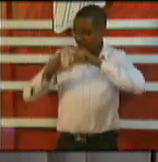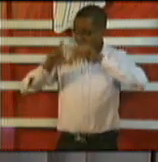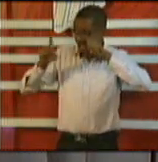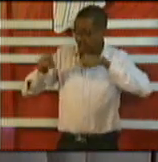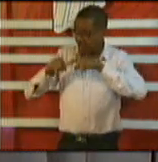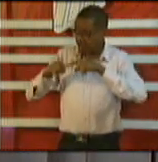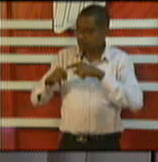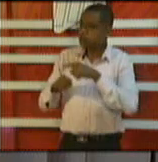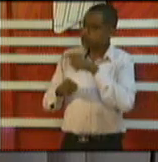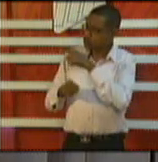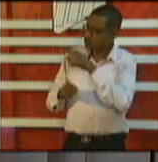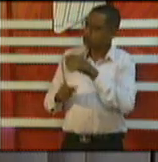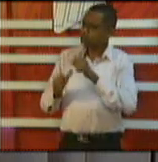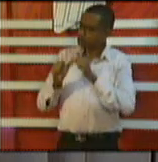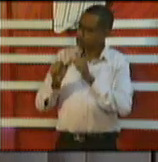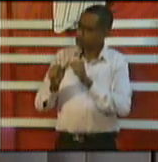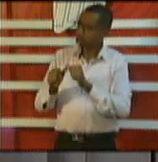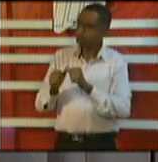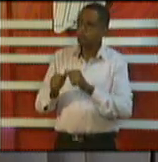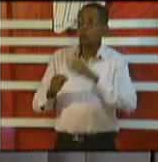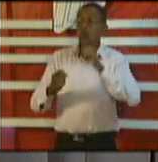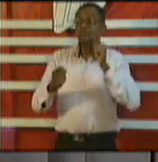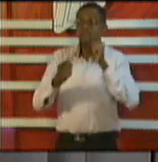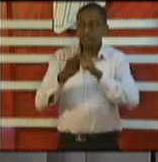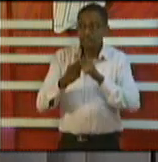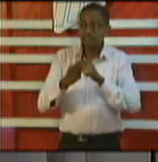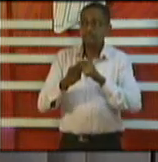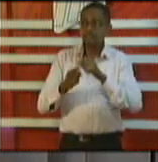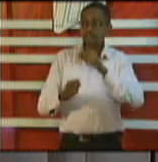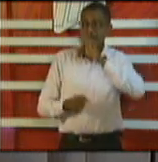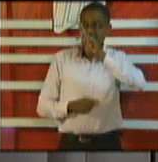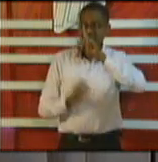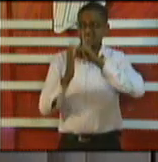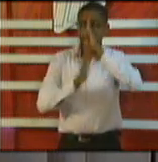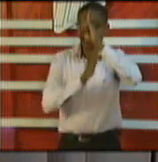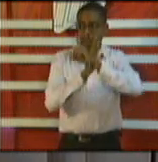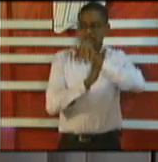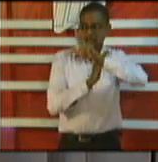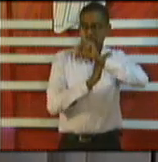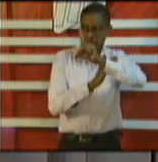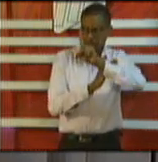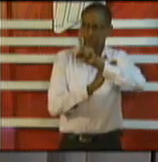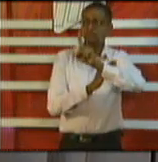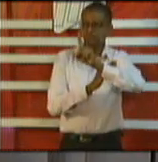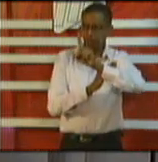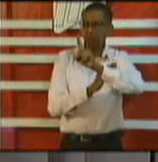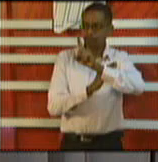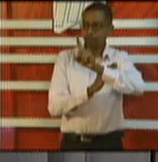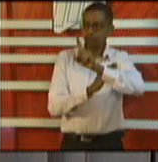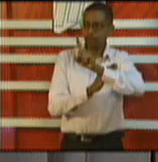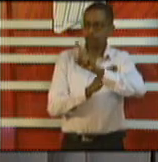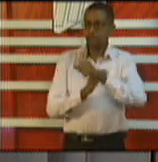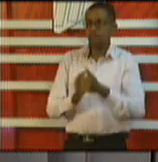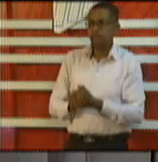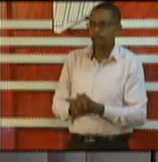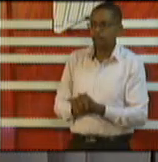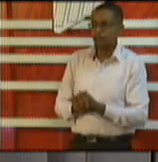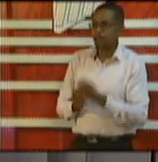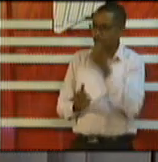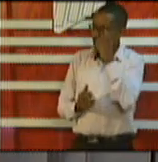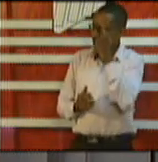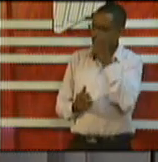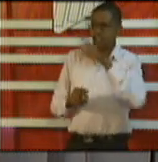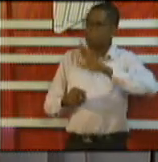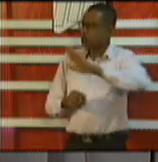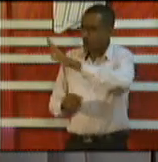least the 31st of December of this year Cabinet is going to give it further consideration and the cards would not have started to expire as